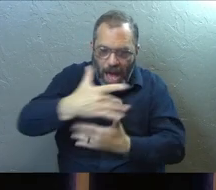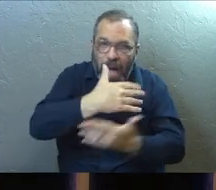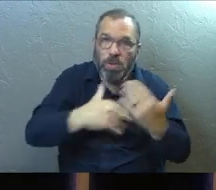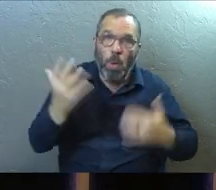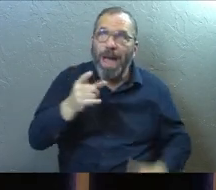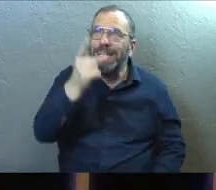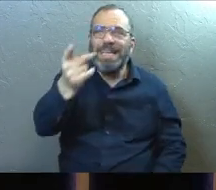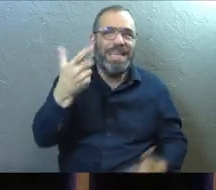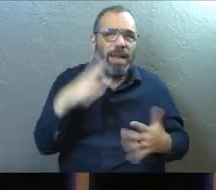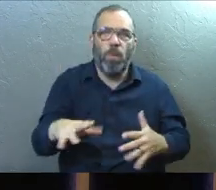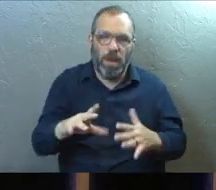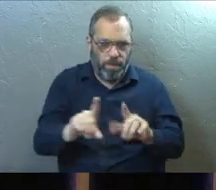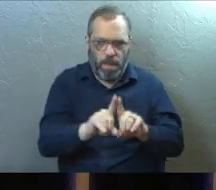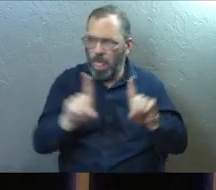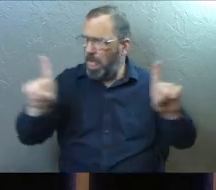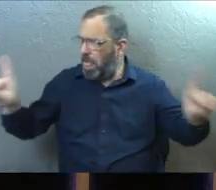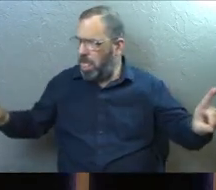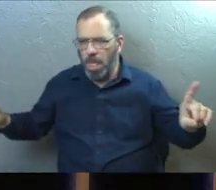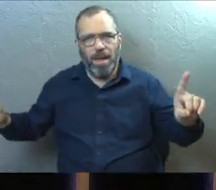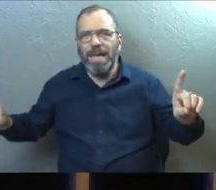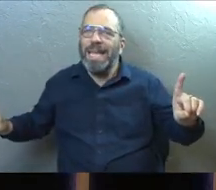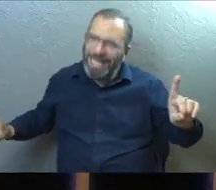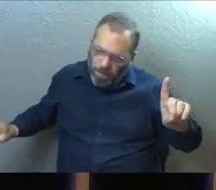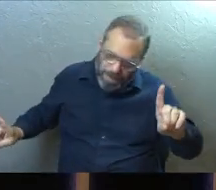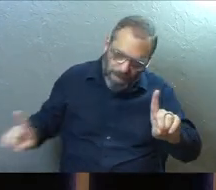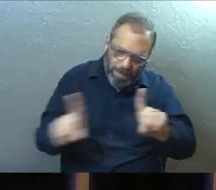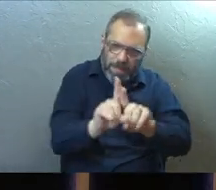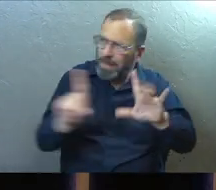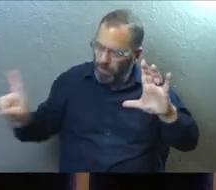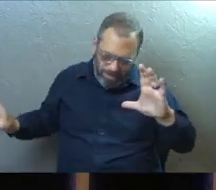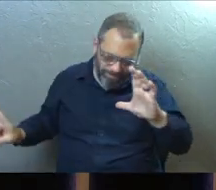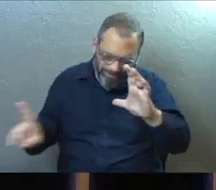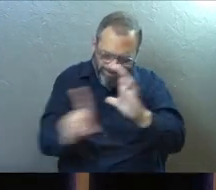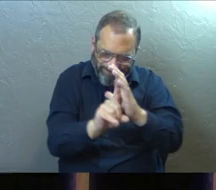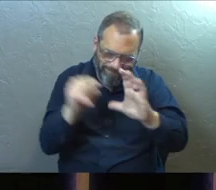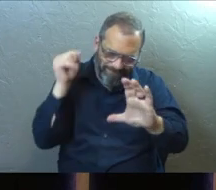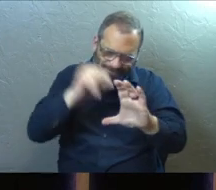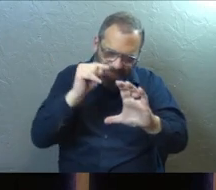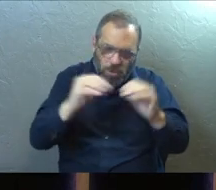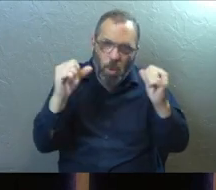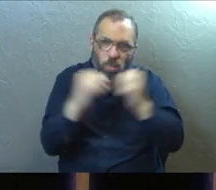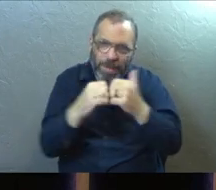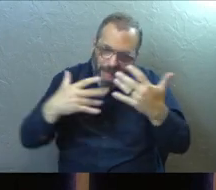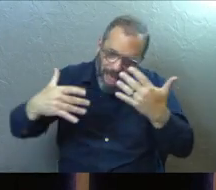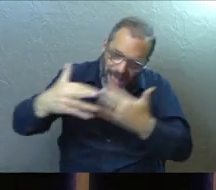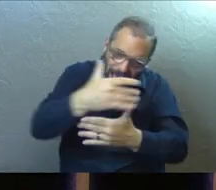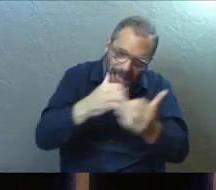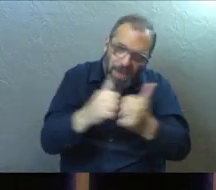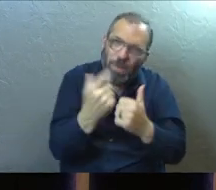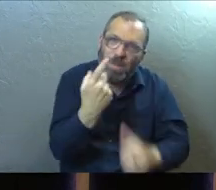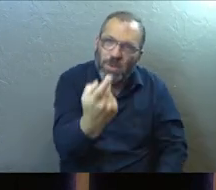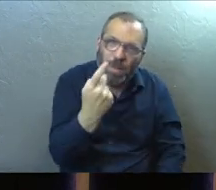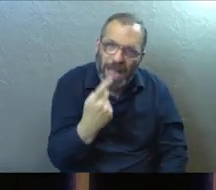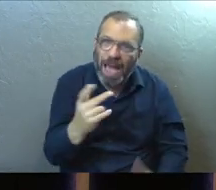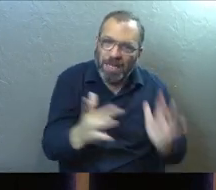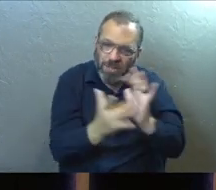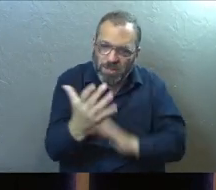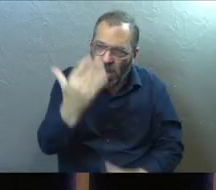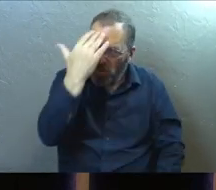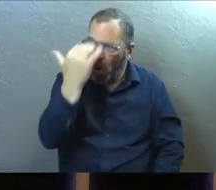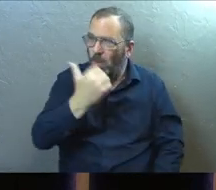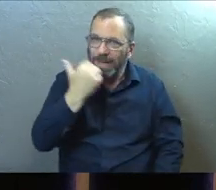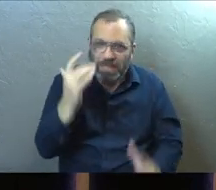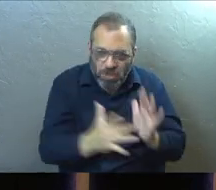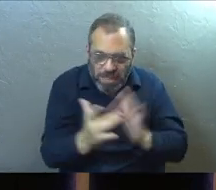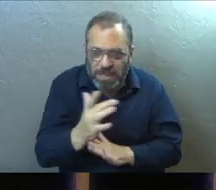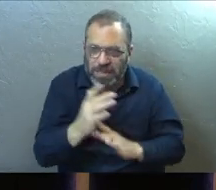because he didn't want to be far away from a distance somewhere else. He wanted to be right in our midst. He wanted us to know